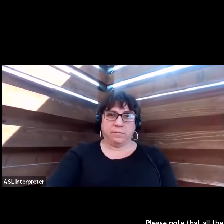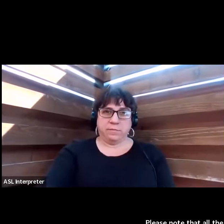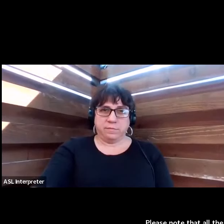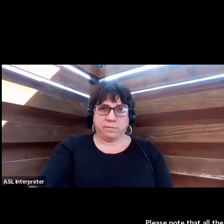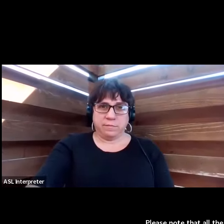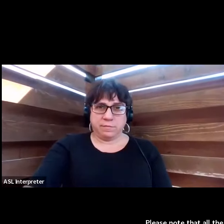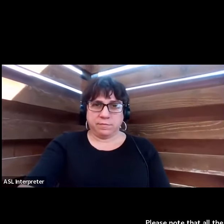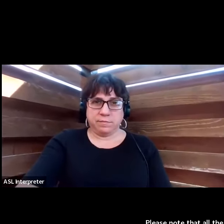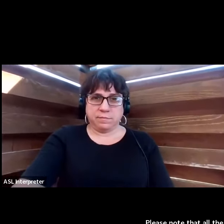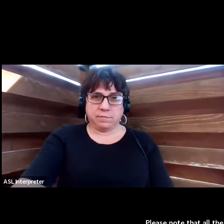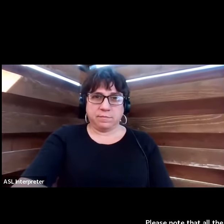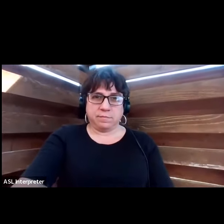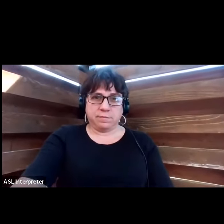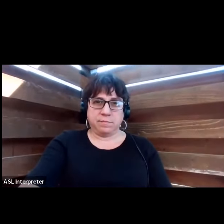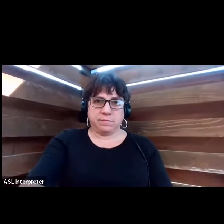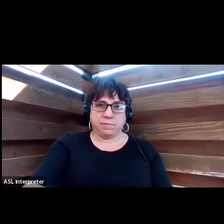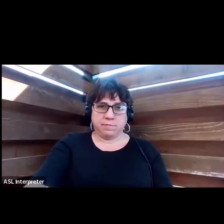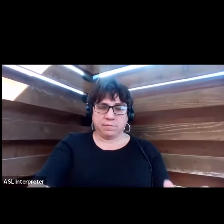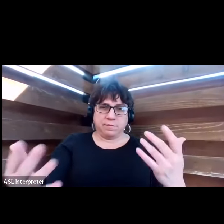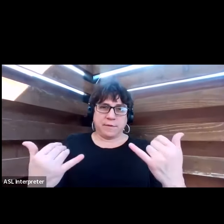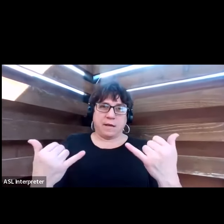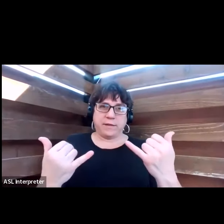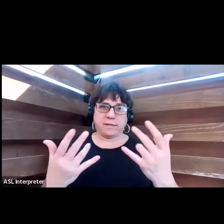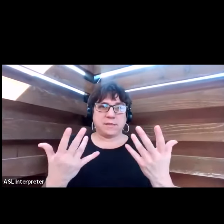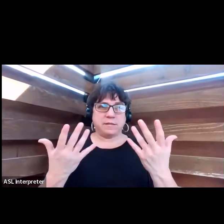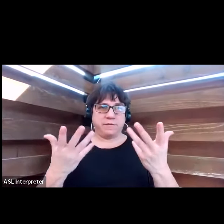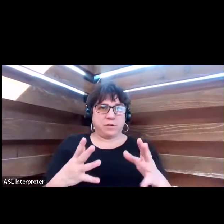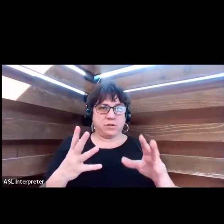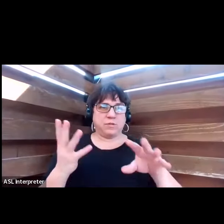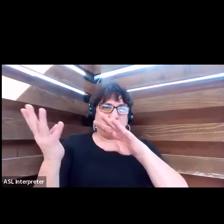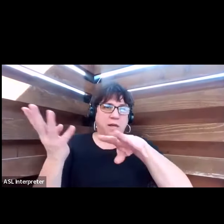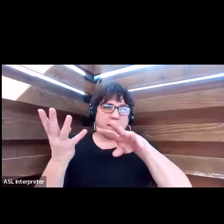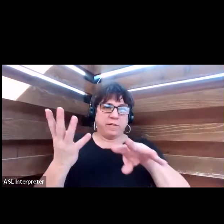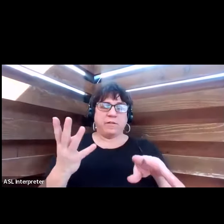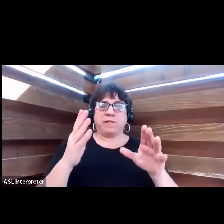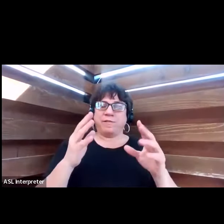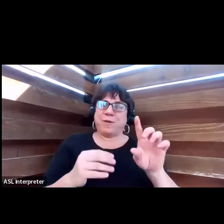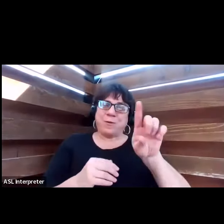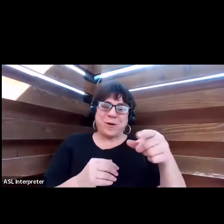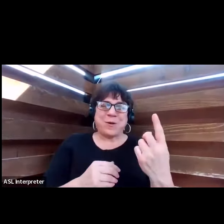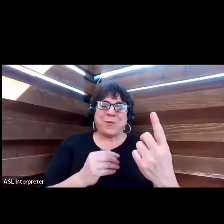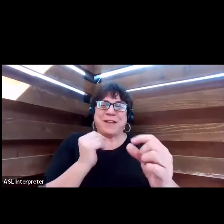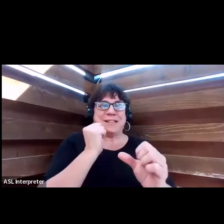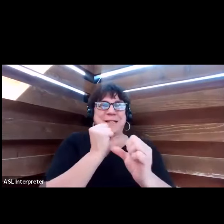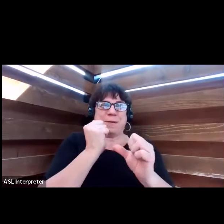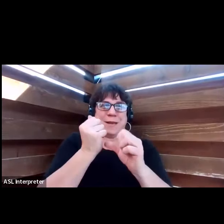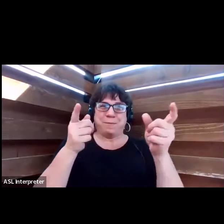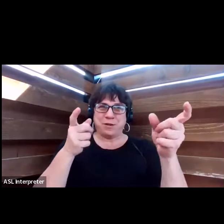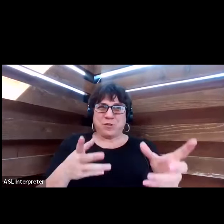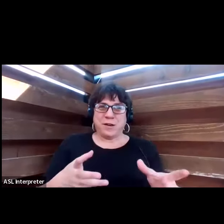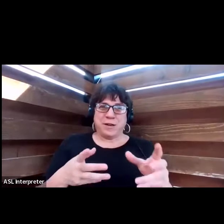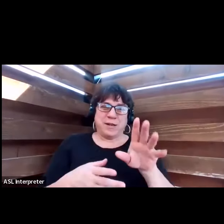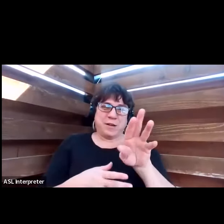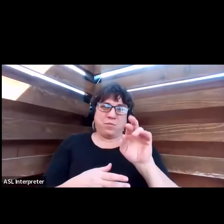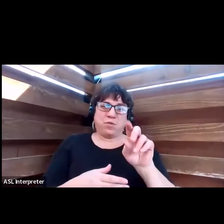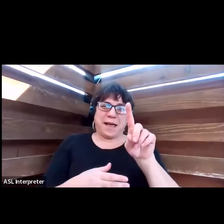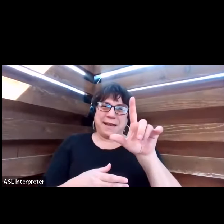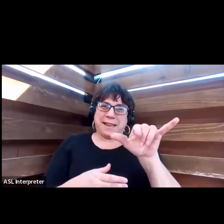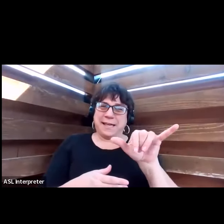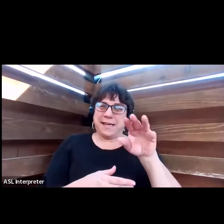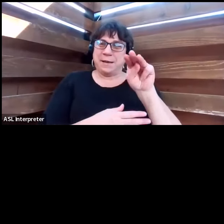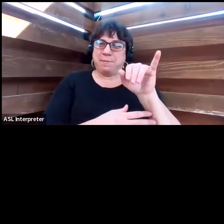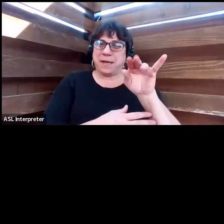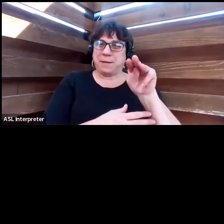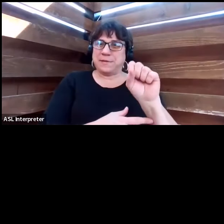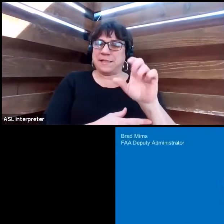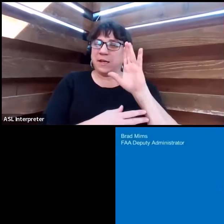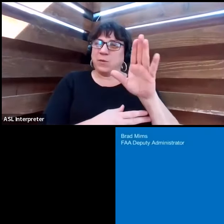have that out of the way, let's initiate a live feed from our one and only Deputy Administrator, Bradley Mims, who's going to